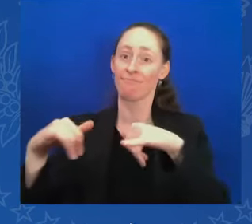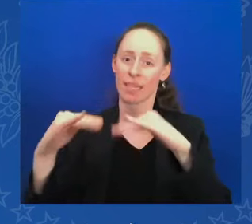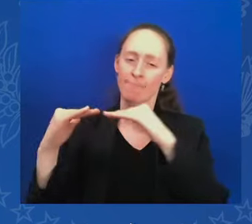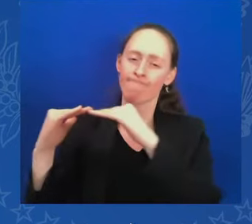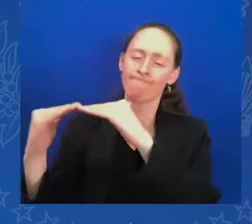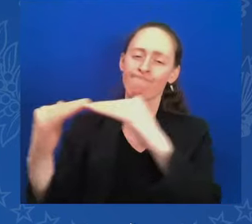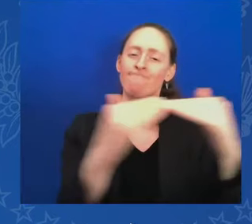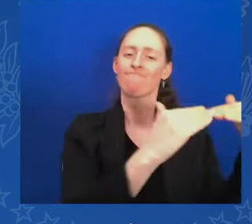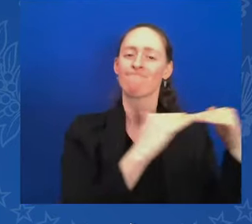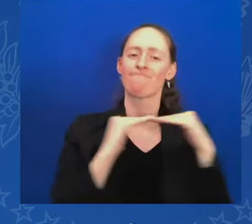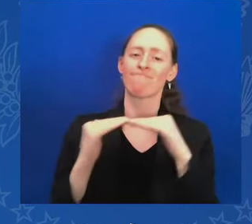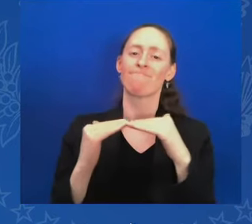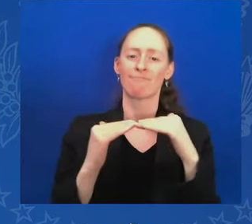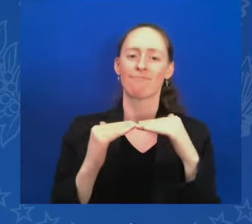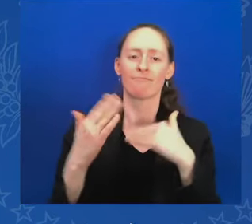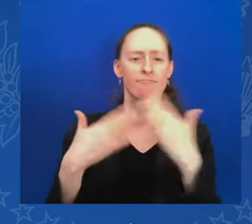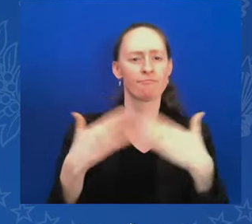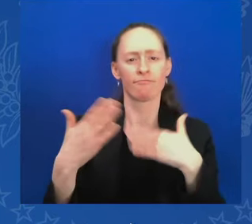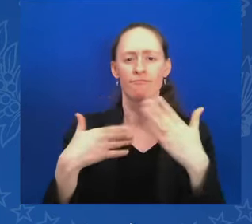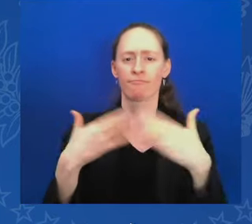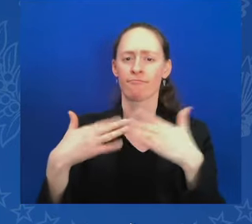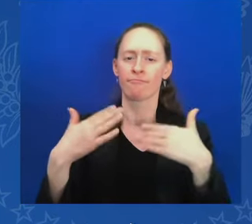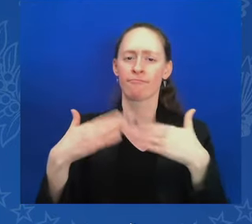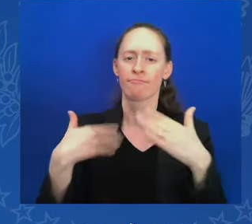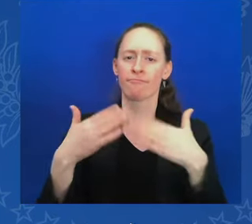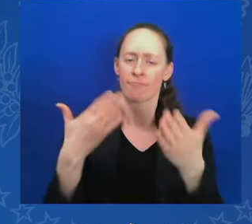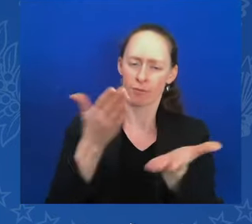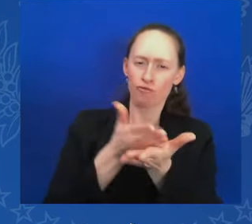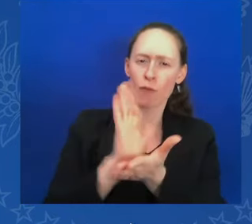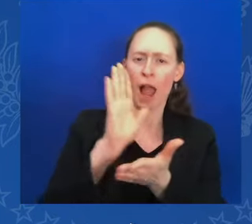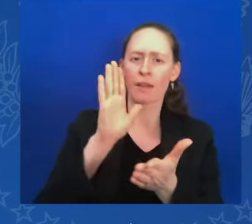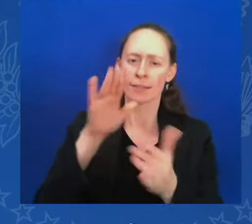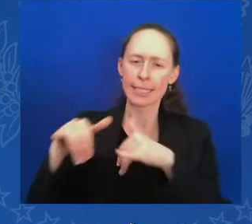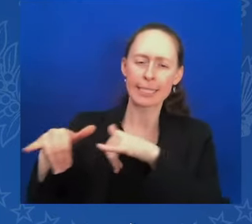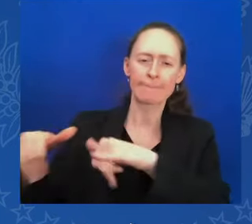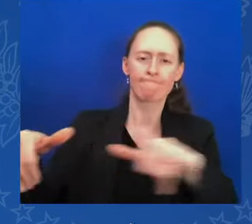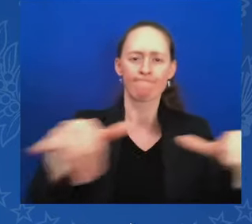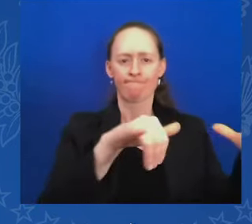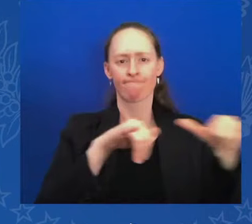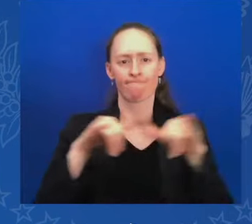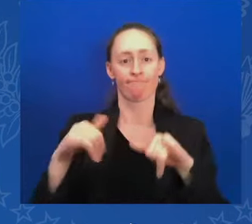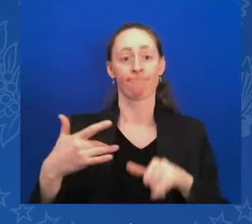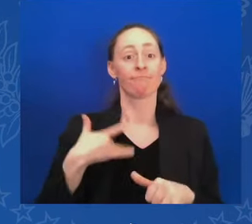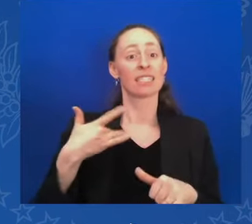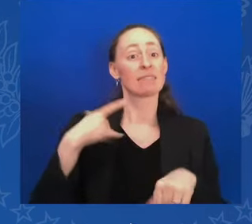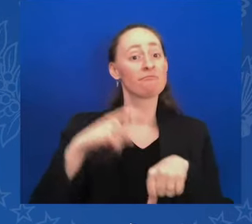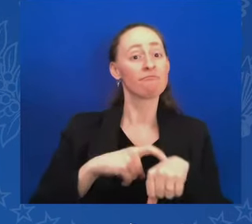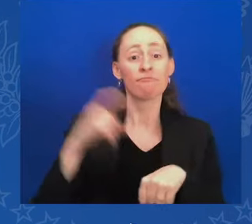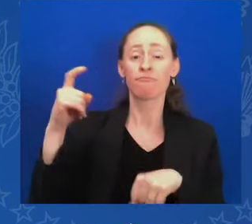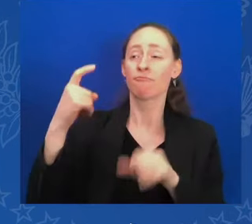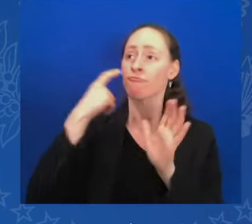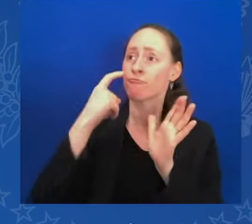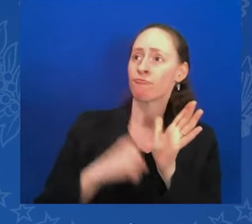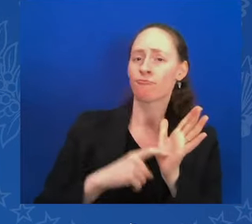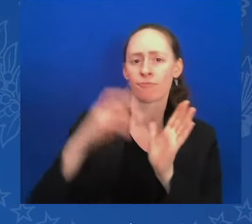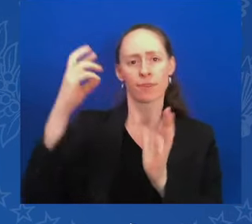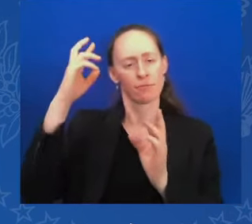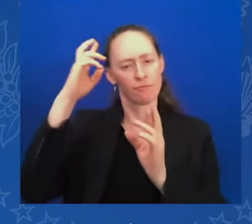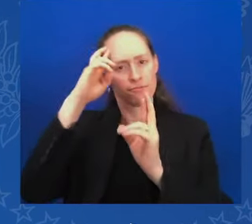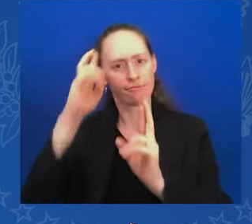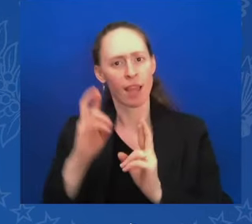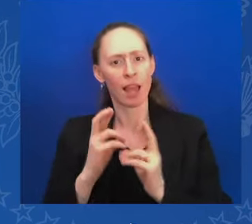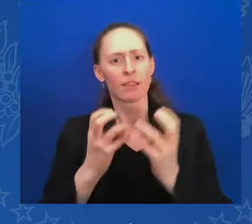treated with decency, dignity, respect throughout our lives. And democracy must always be defended because the vehicle that allows it all to happen